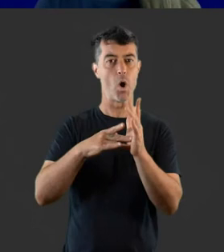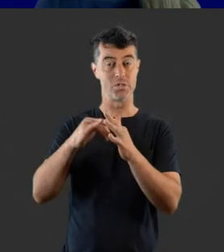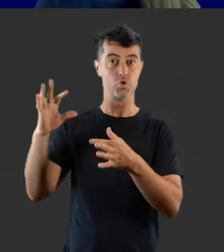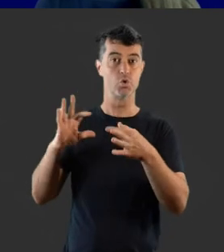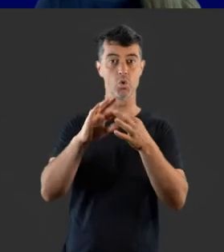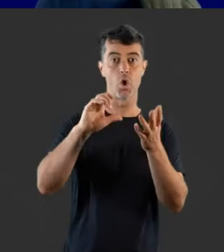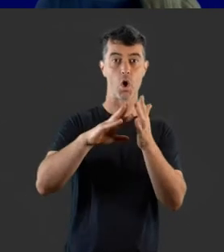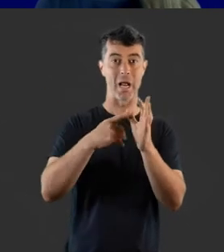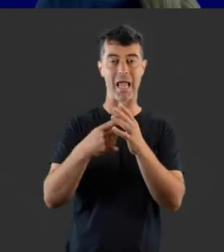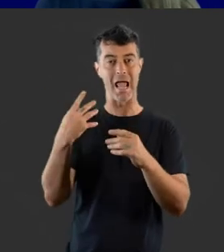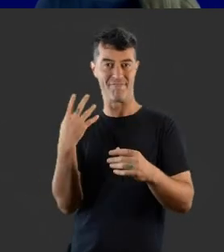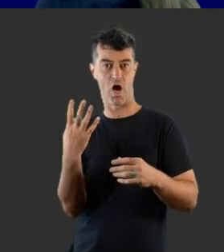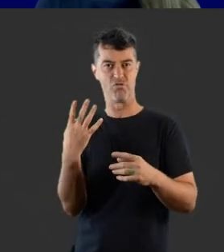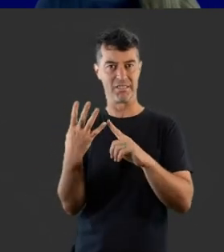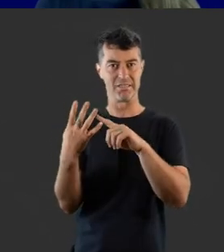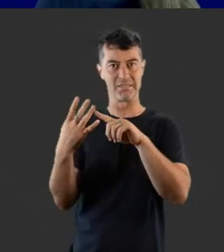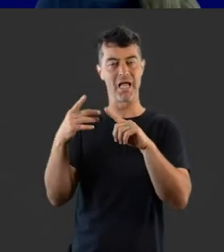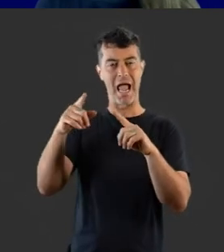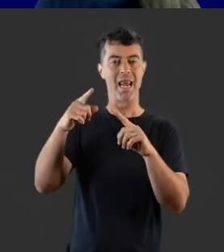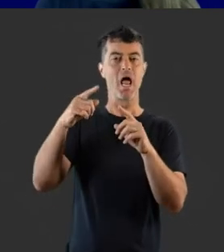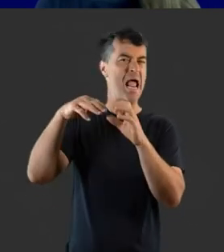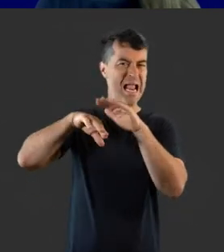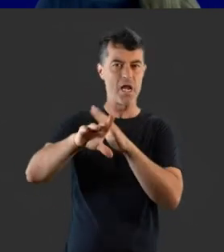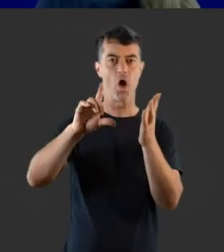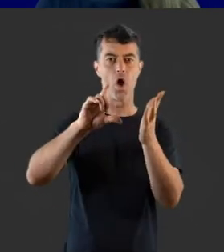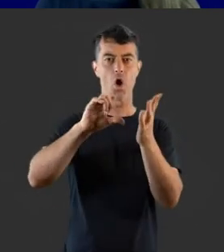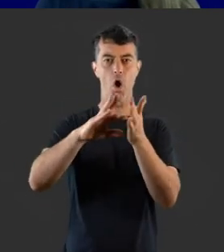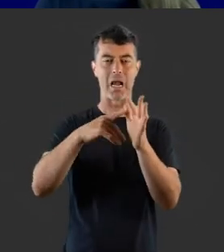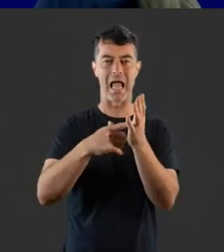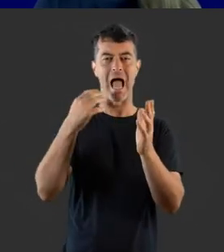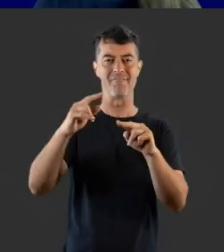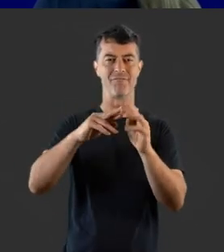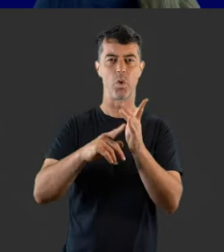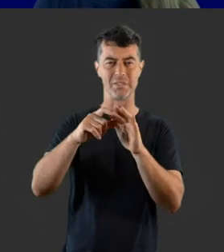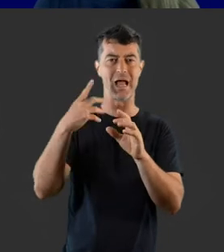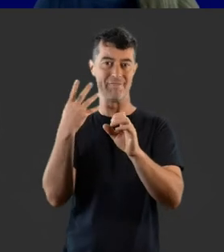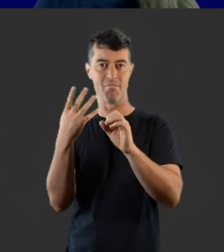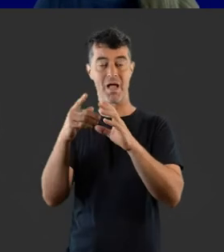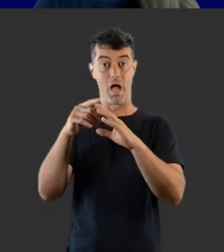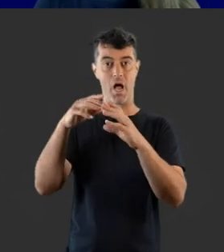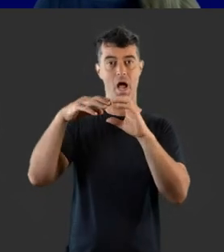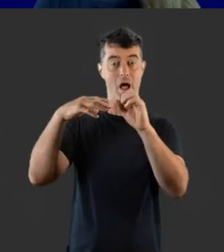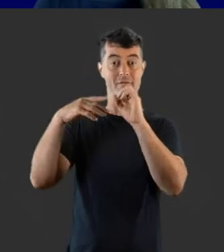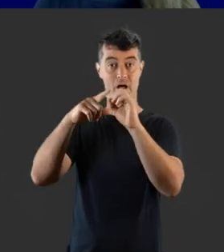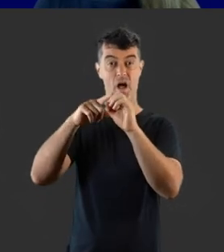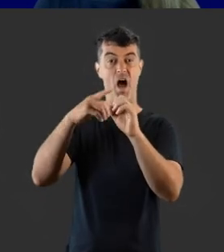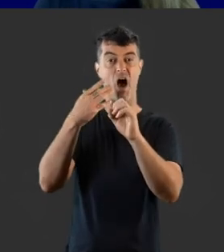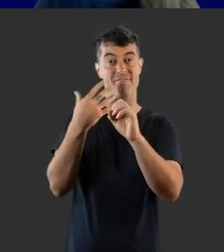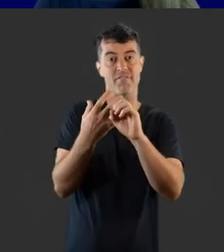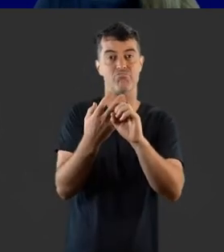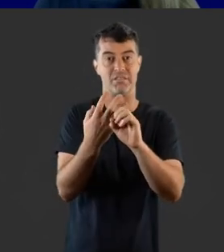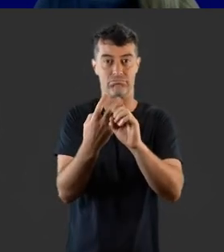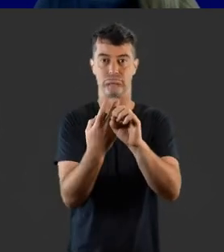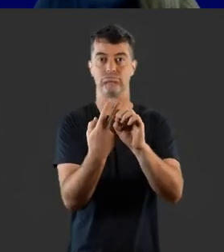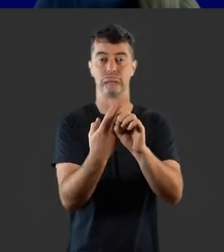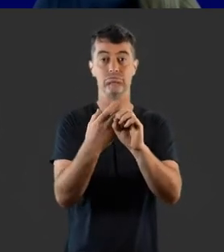bone joins to the cochlea and vibrates the fluid inside the cochlea. This in turn vibrates the tiny hairs inside